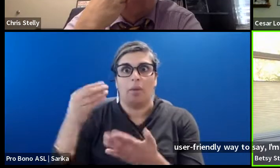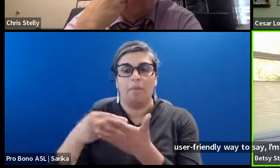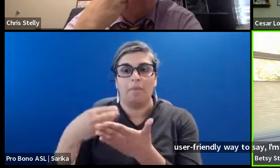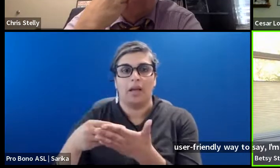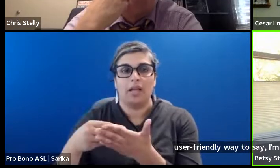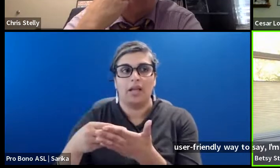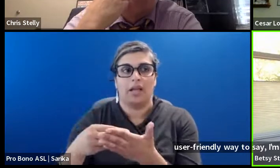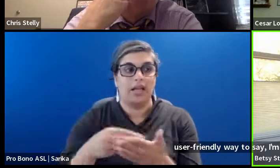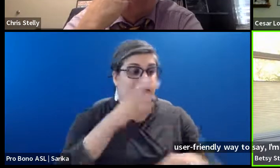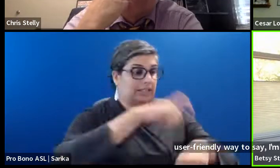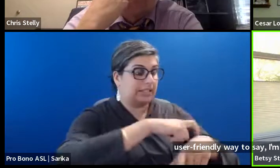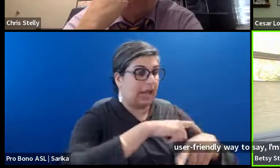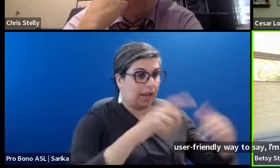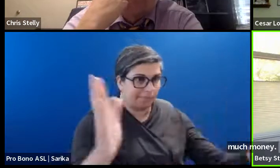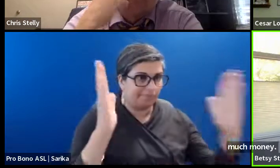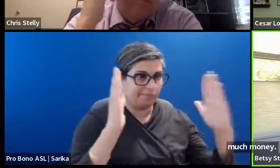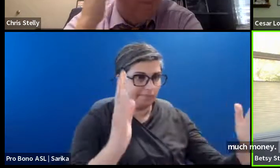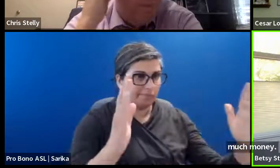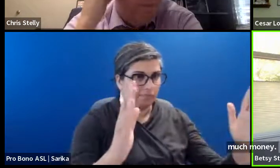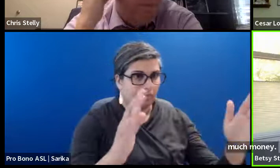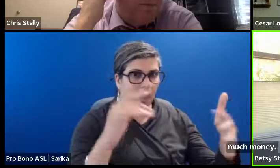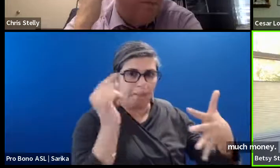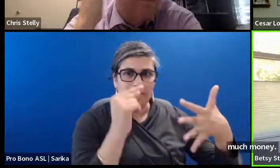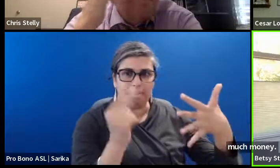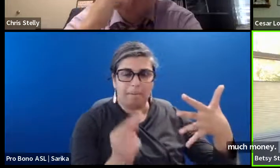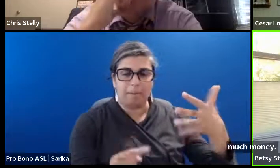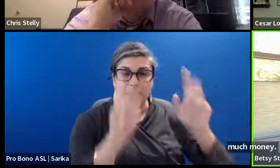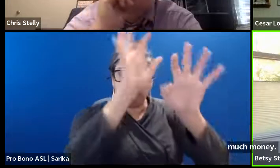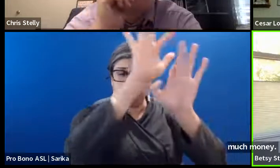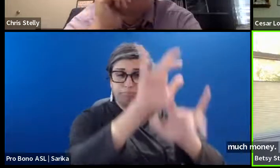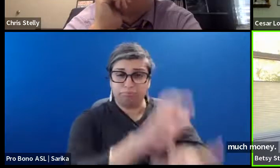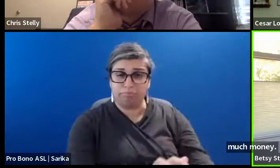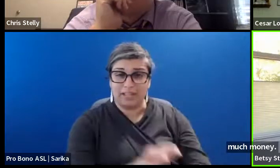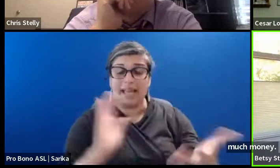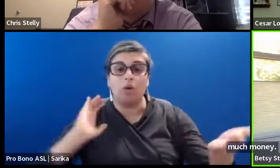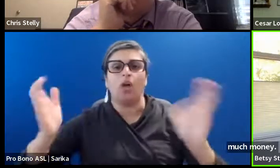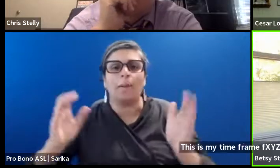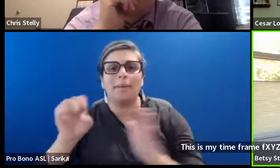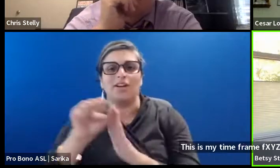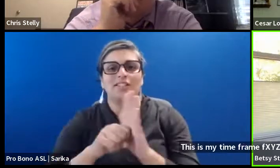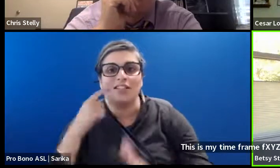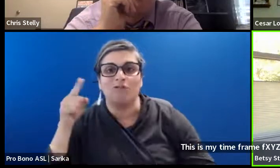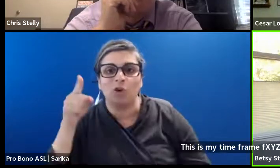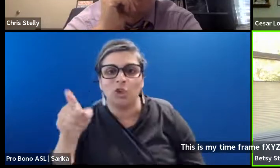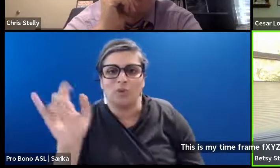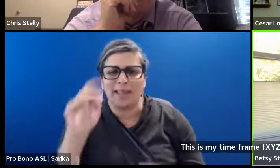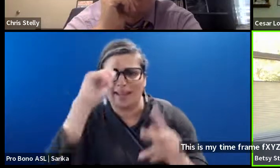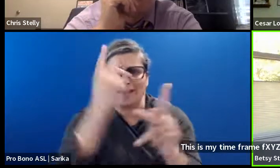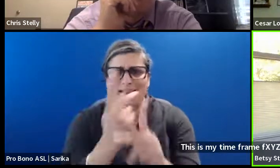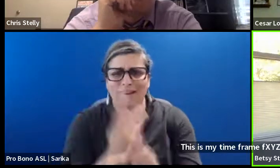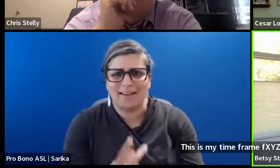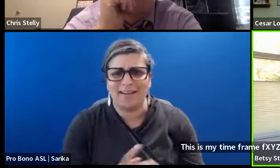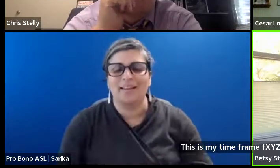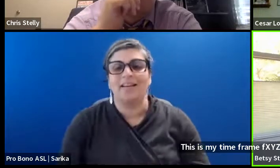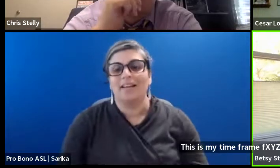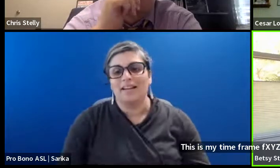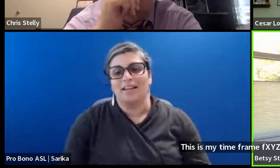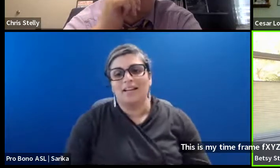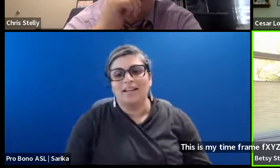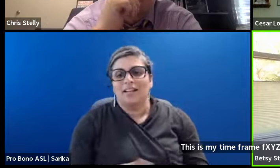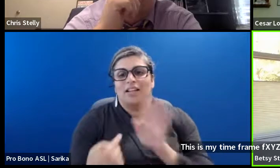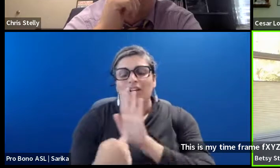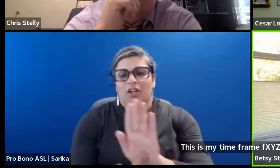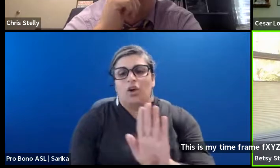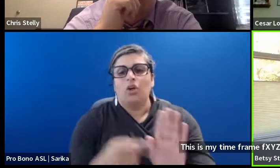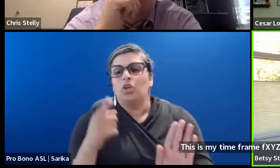timeframe X, Y, Z, and it will compare States for you to show you what are the